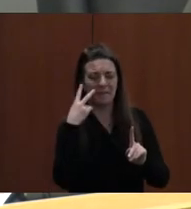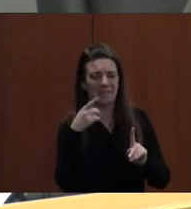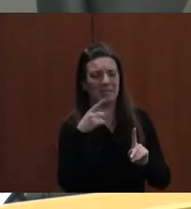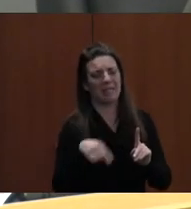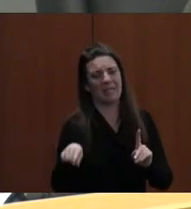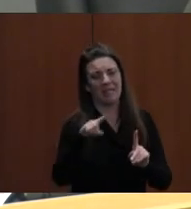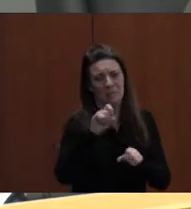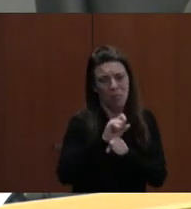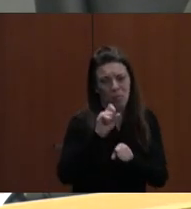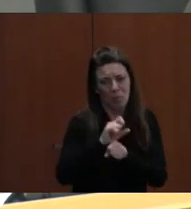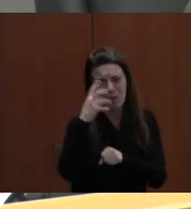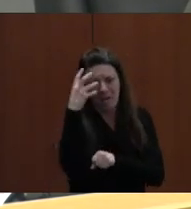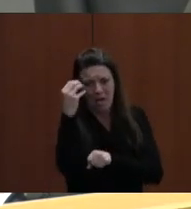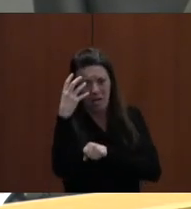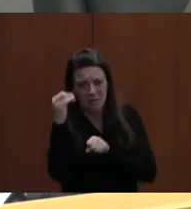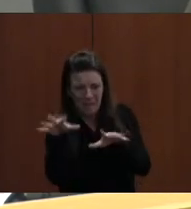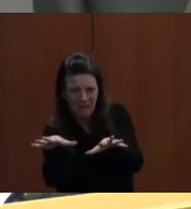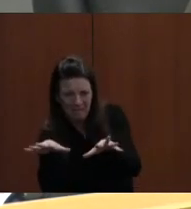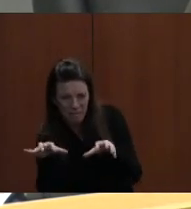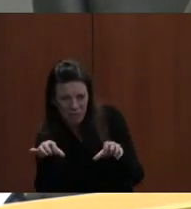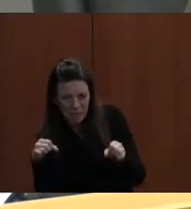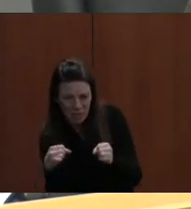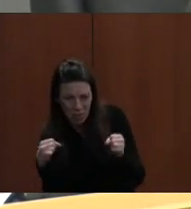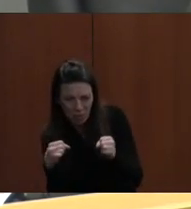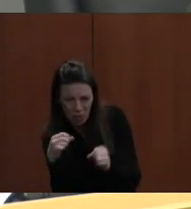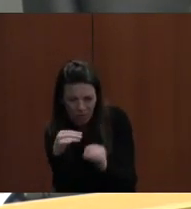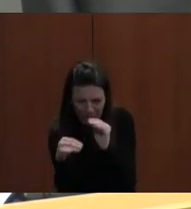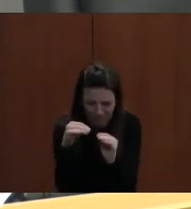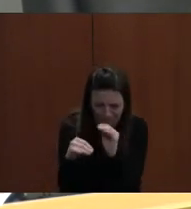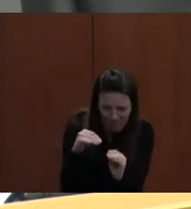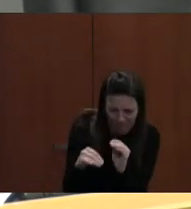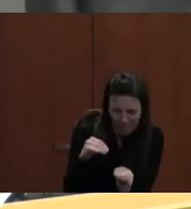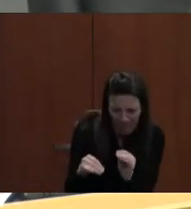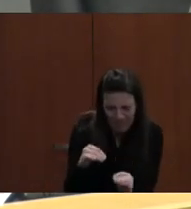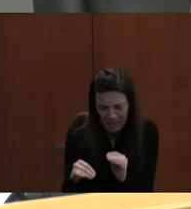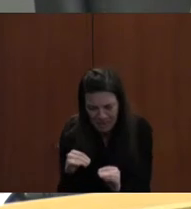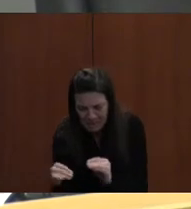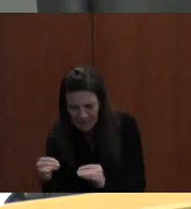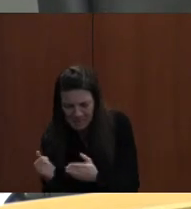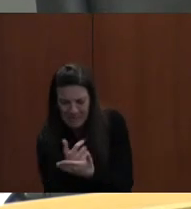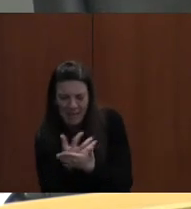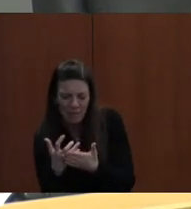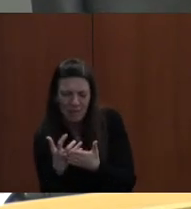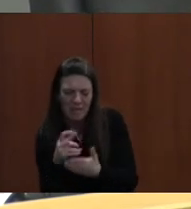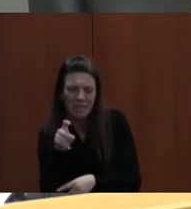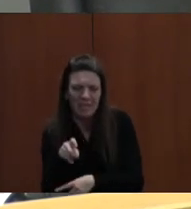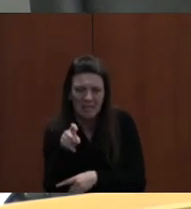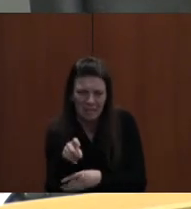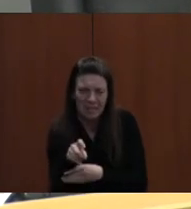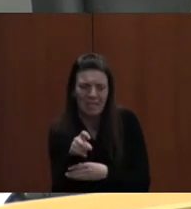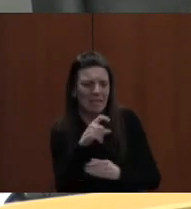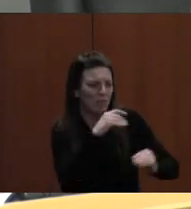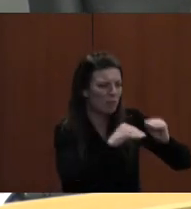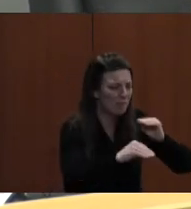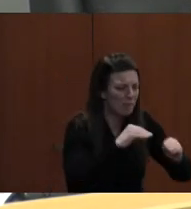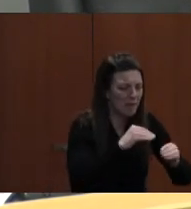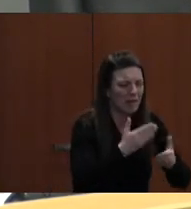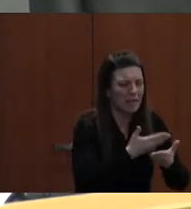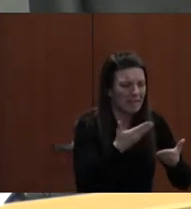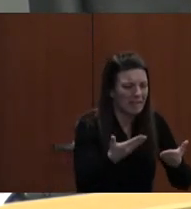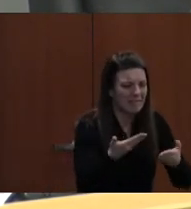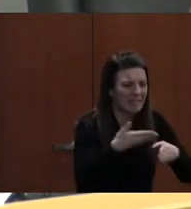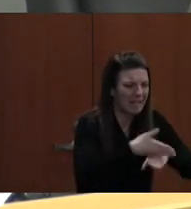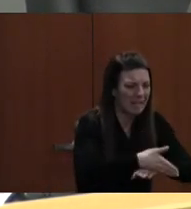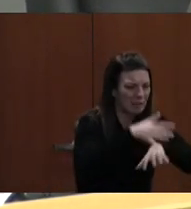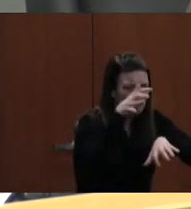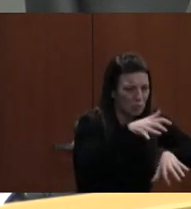line breaks, electrical breaks, repairing roofs, you know, during the middle or after storms. Most recently in one